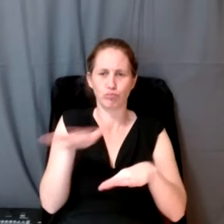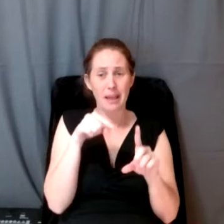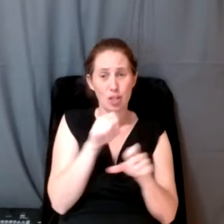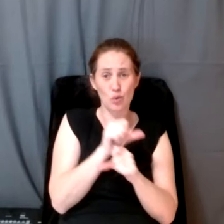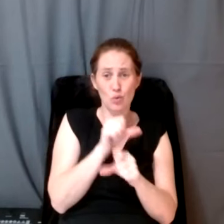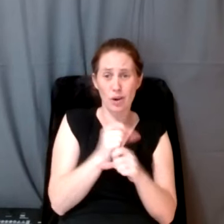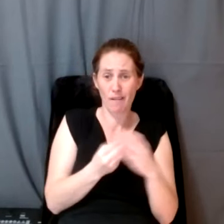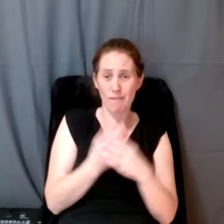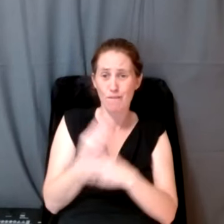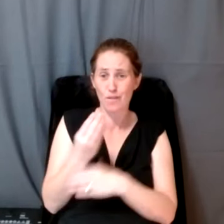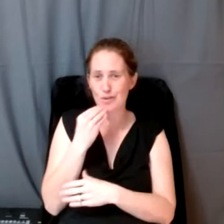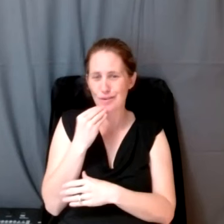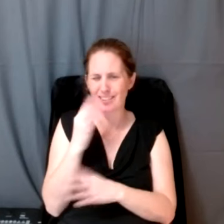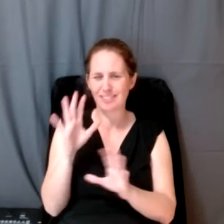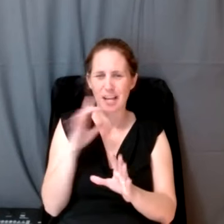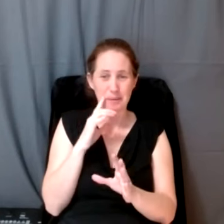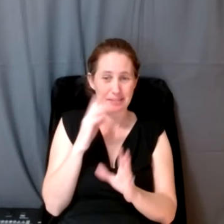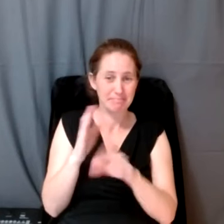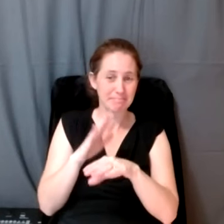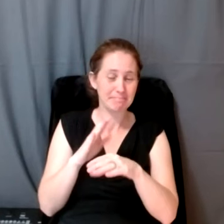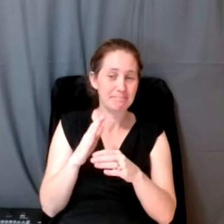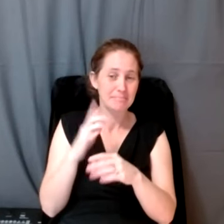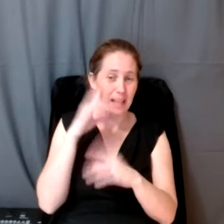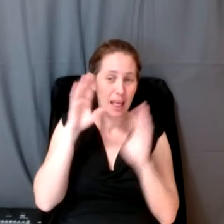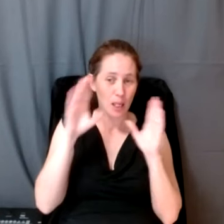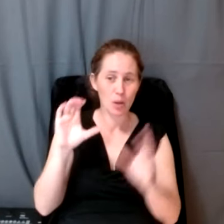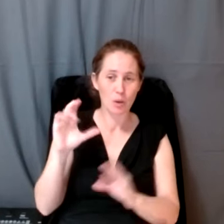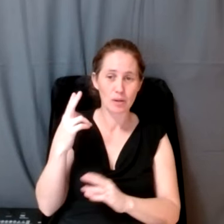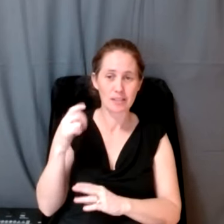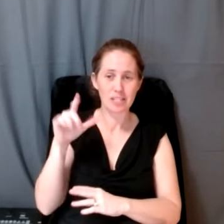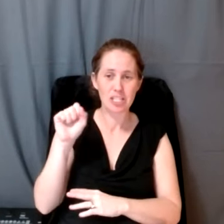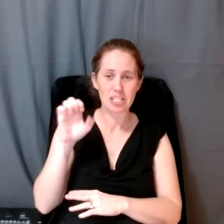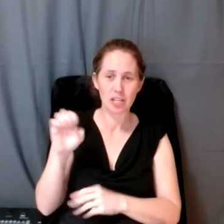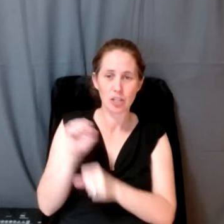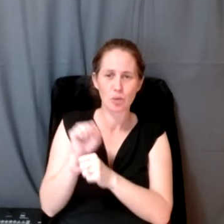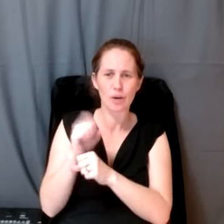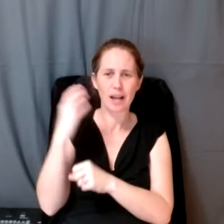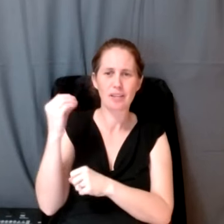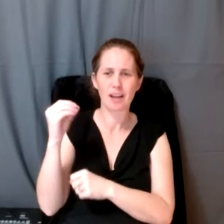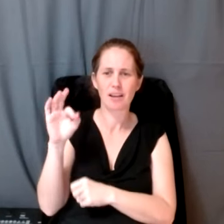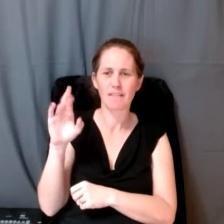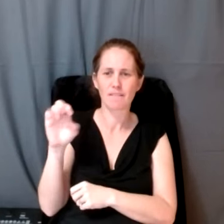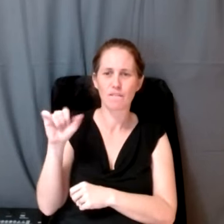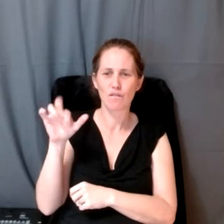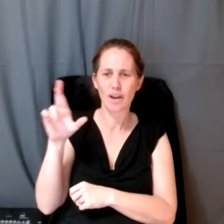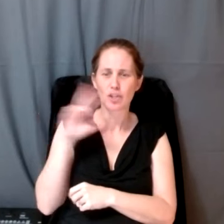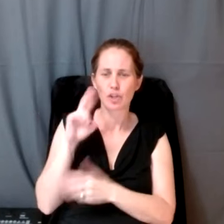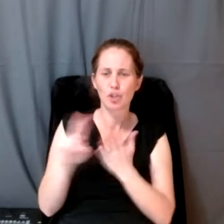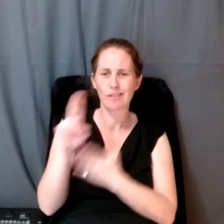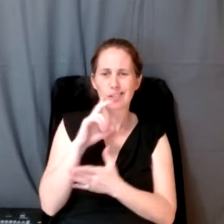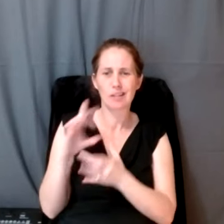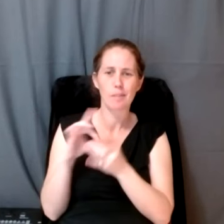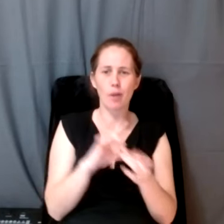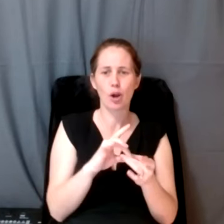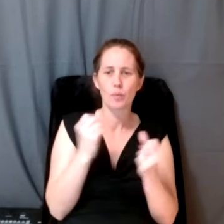food gardens, I also want to give a shout out to Chelsea Armstrong's work at Simon Fraser University. She's partnered with a number of First Nations